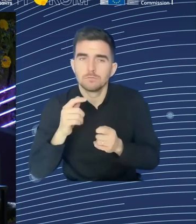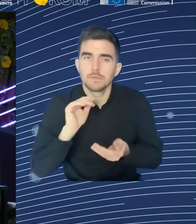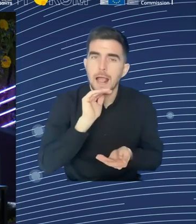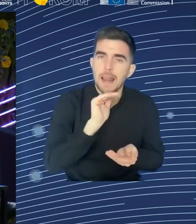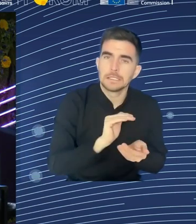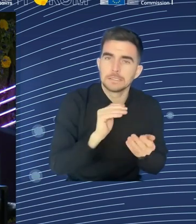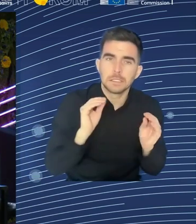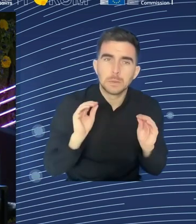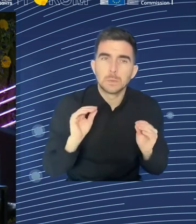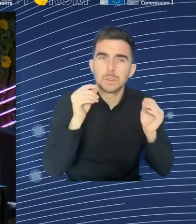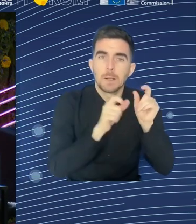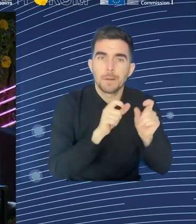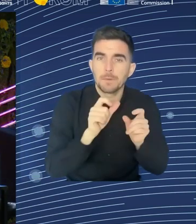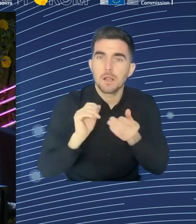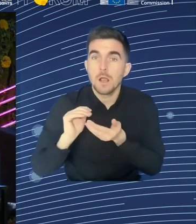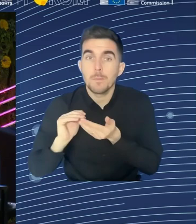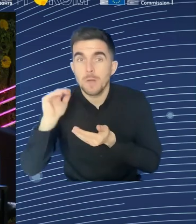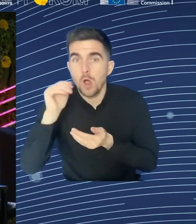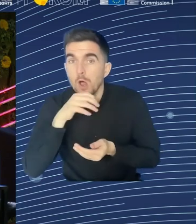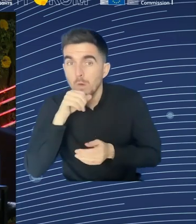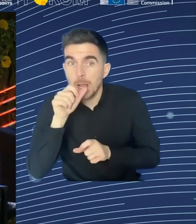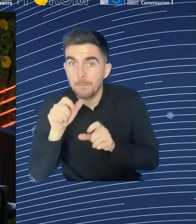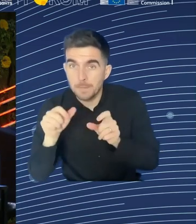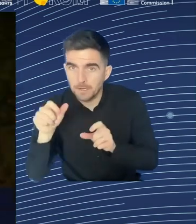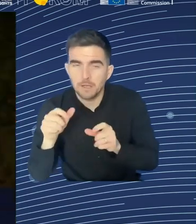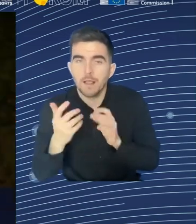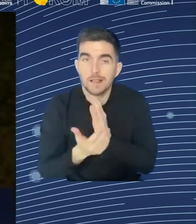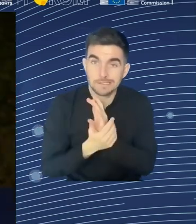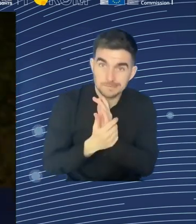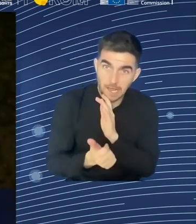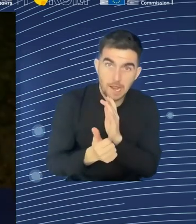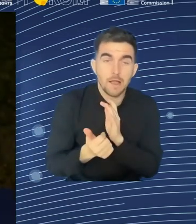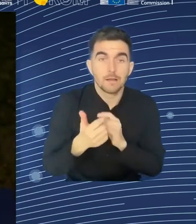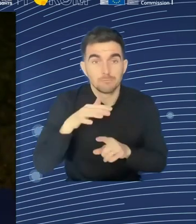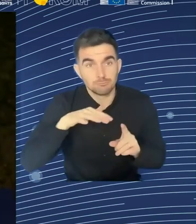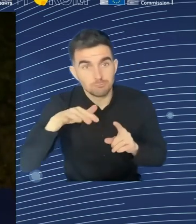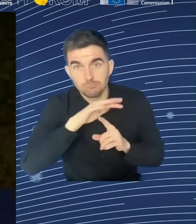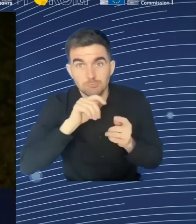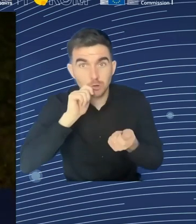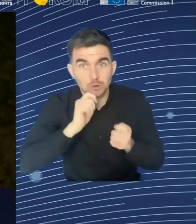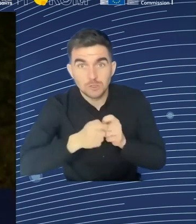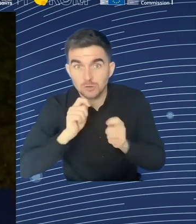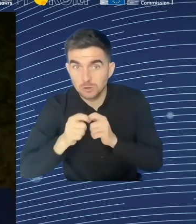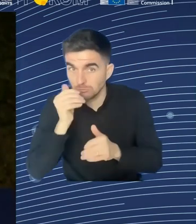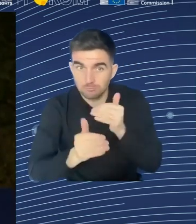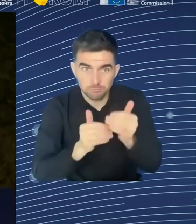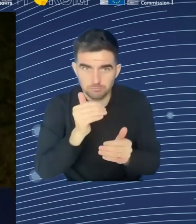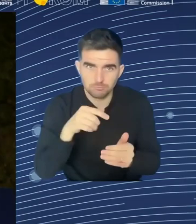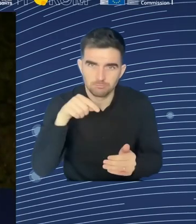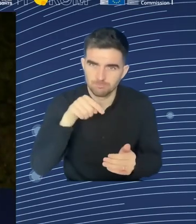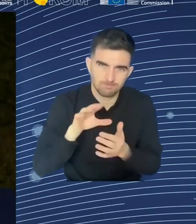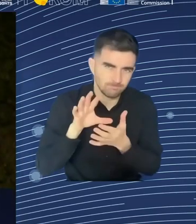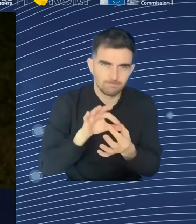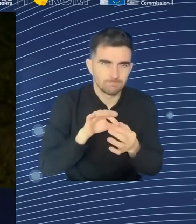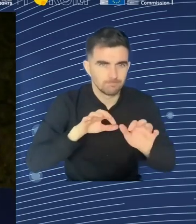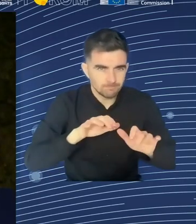digitalization are more complementary to young people. And not that much with older people. Because